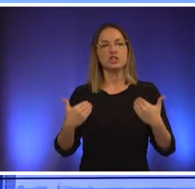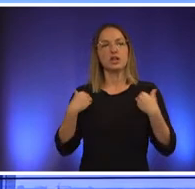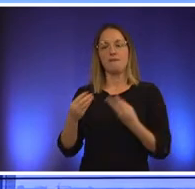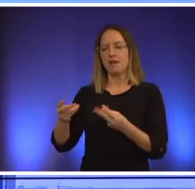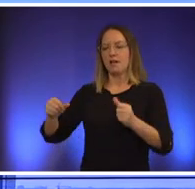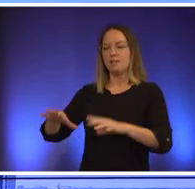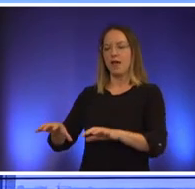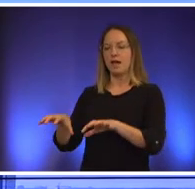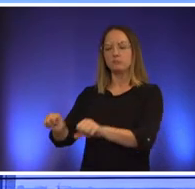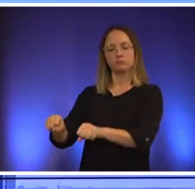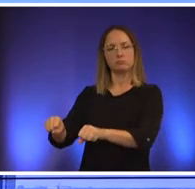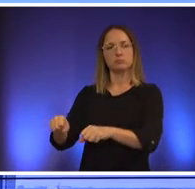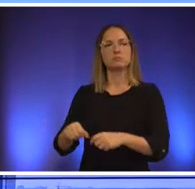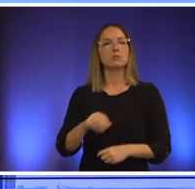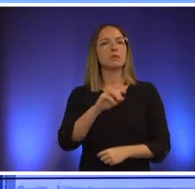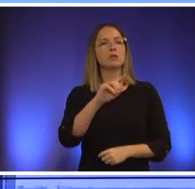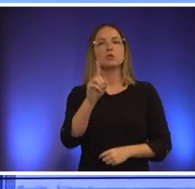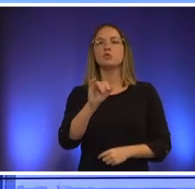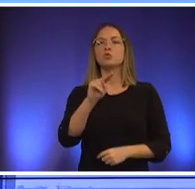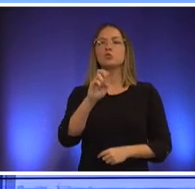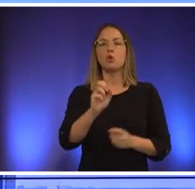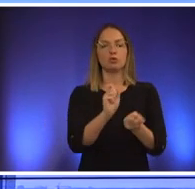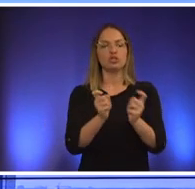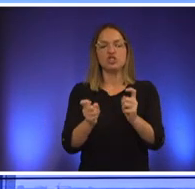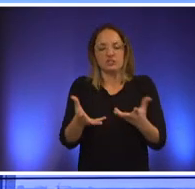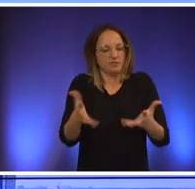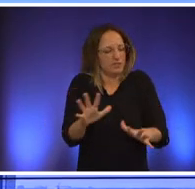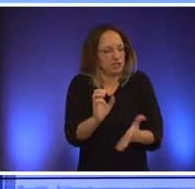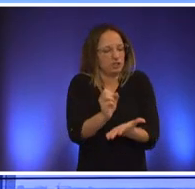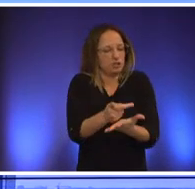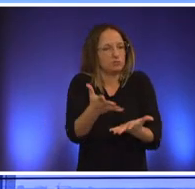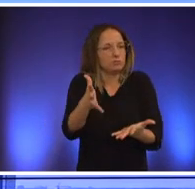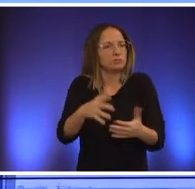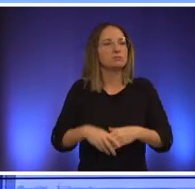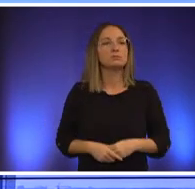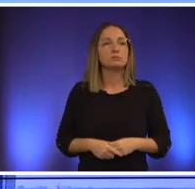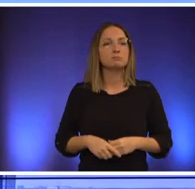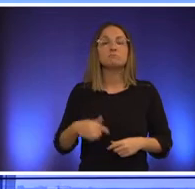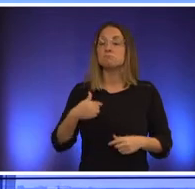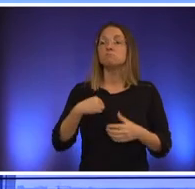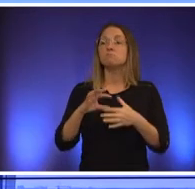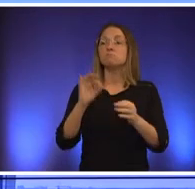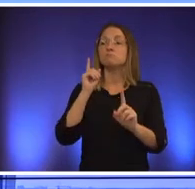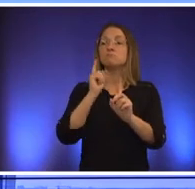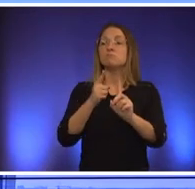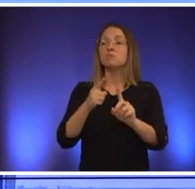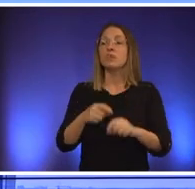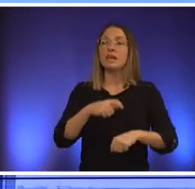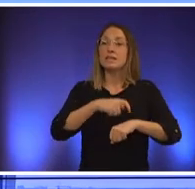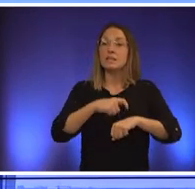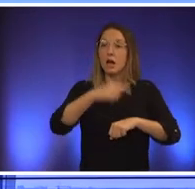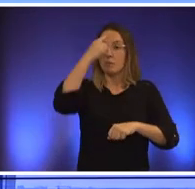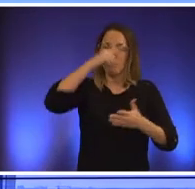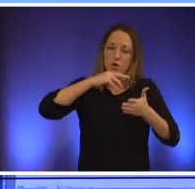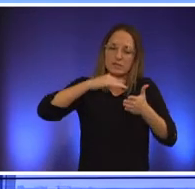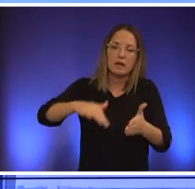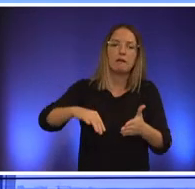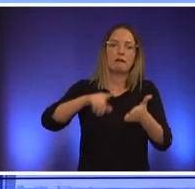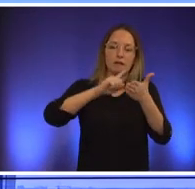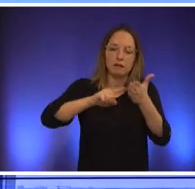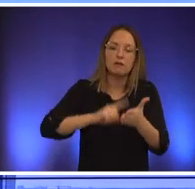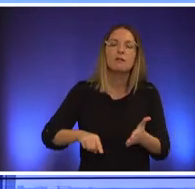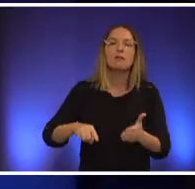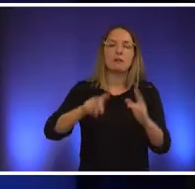of these zoning changes already done i'm i'm saying we don't have time for reviews and study and analysis i'm not giving a seat up in the